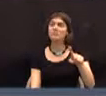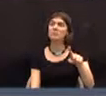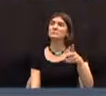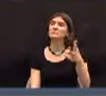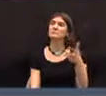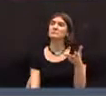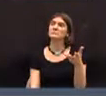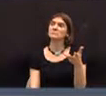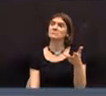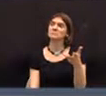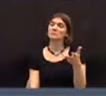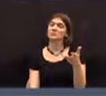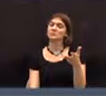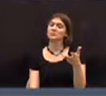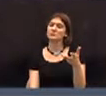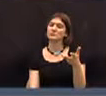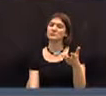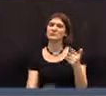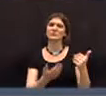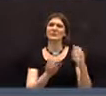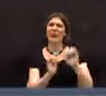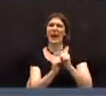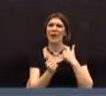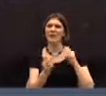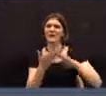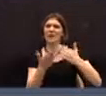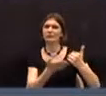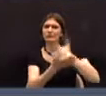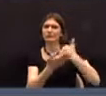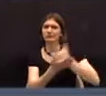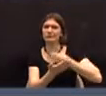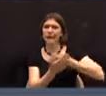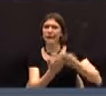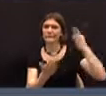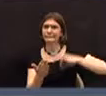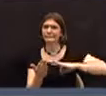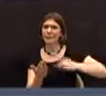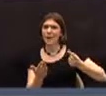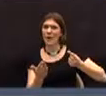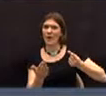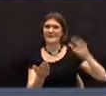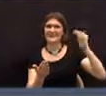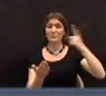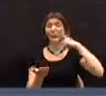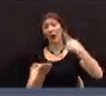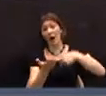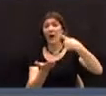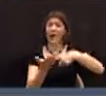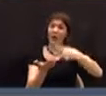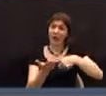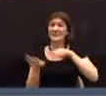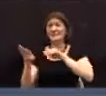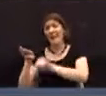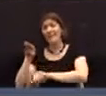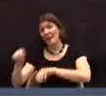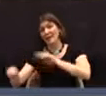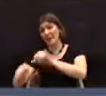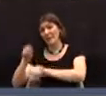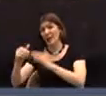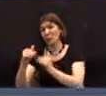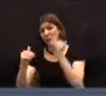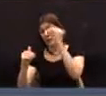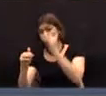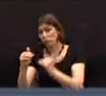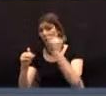revenue generation. And it seems like always in these discussions there's the people who think that